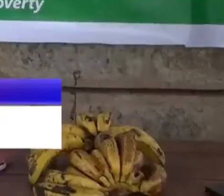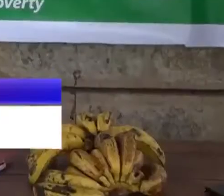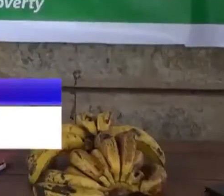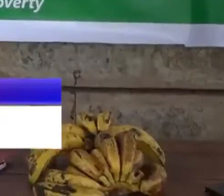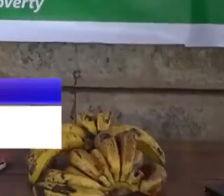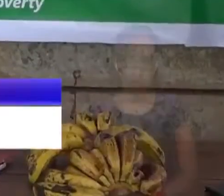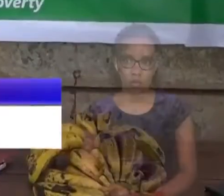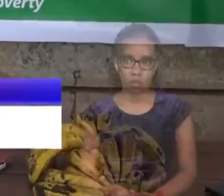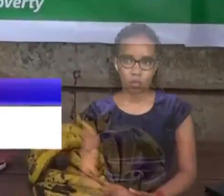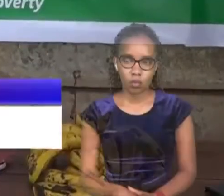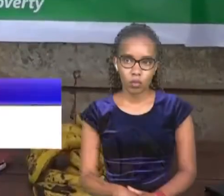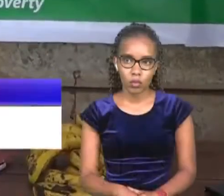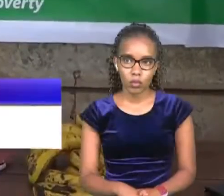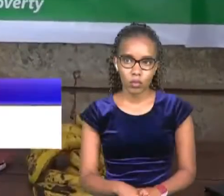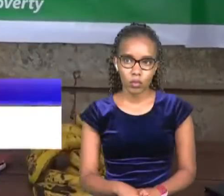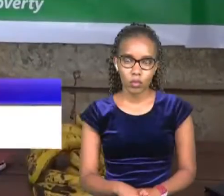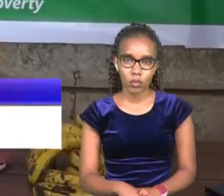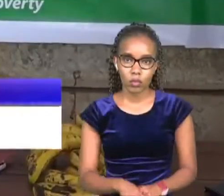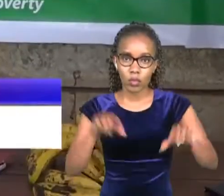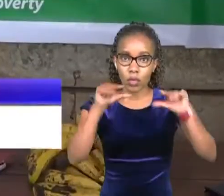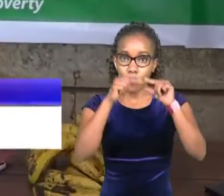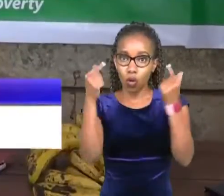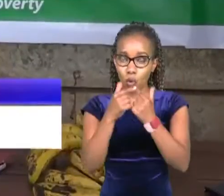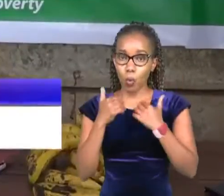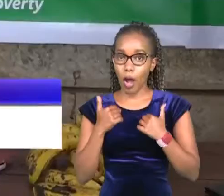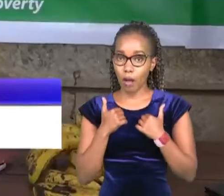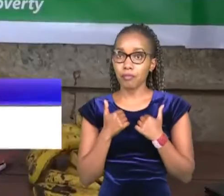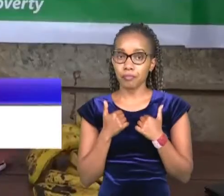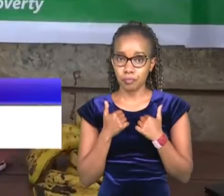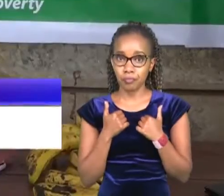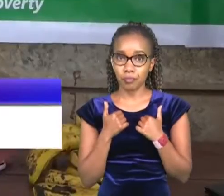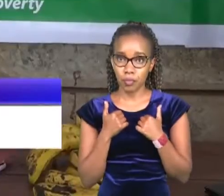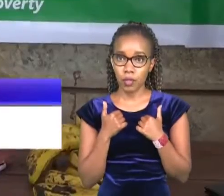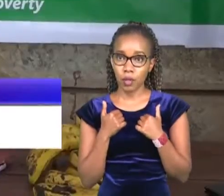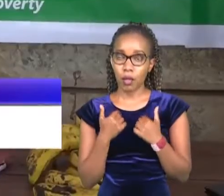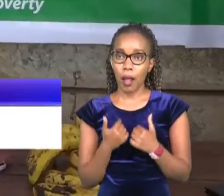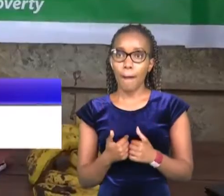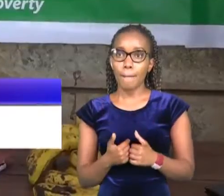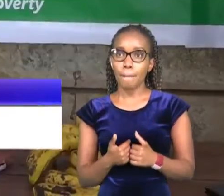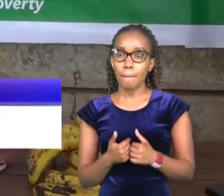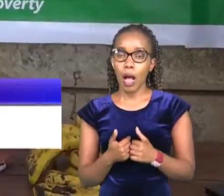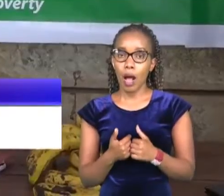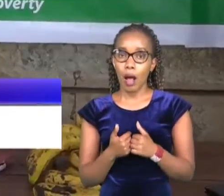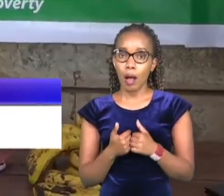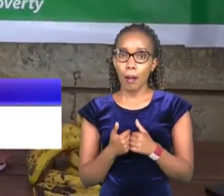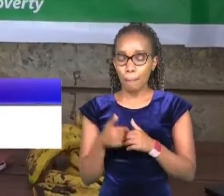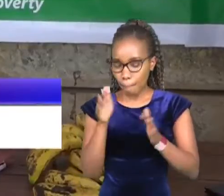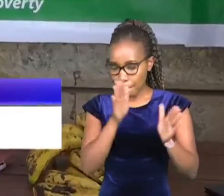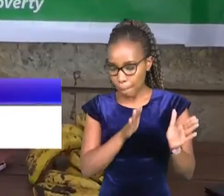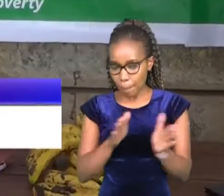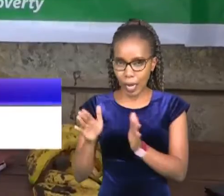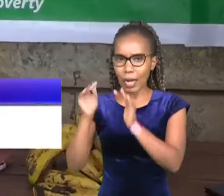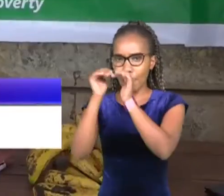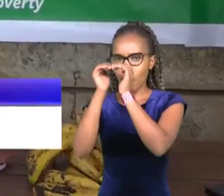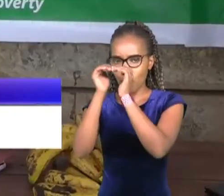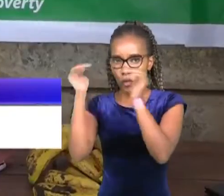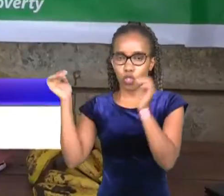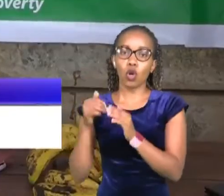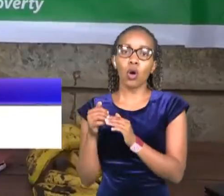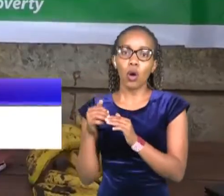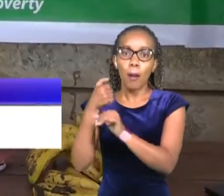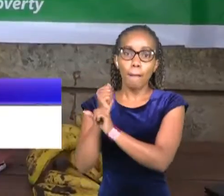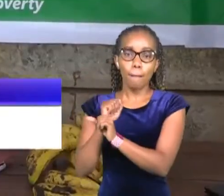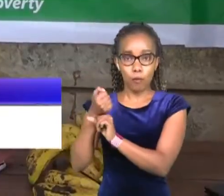you you This group is working with professional production and